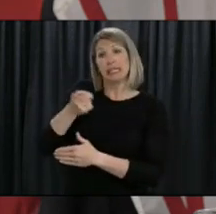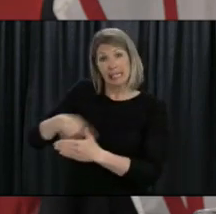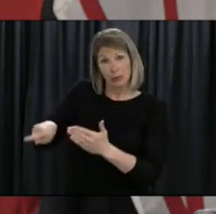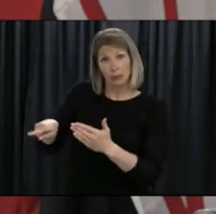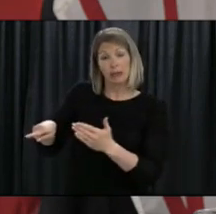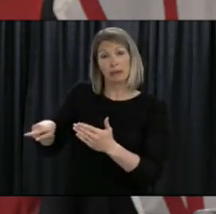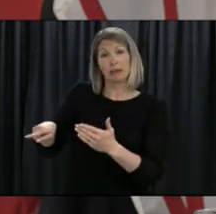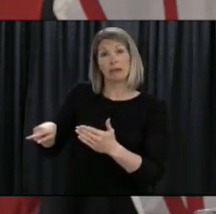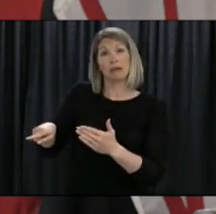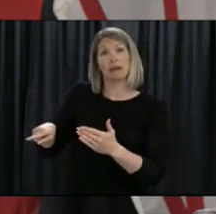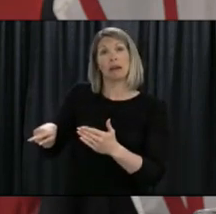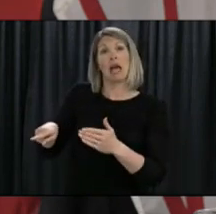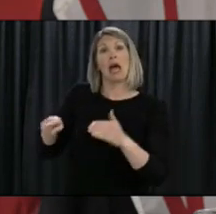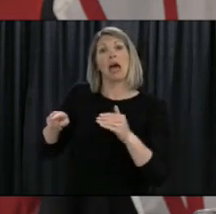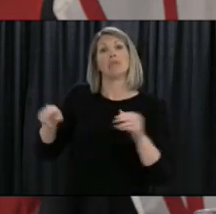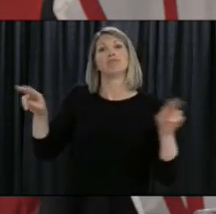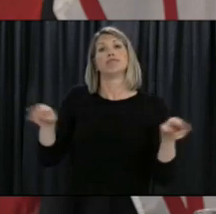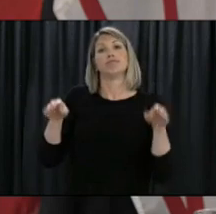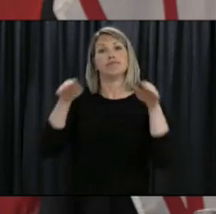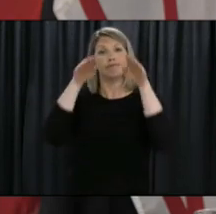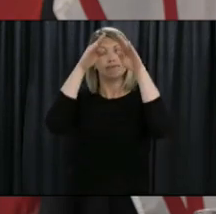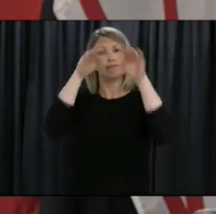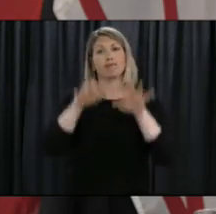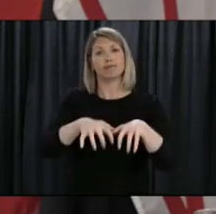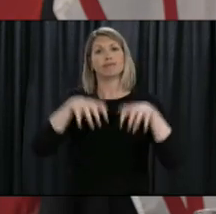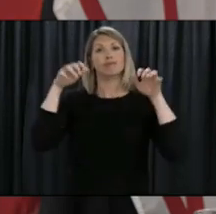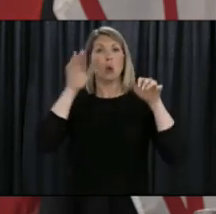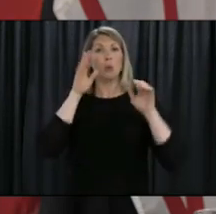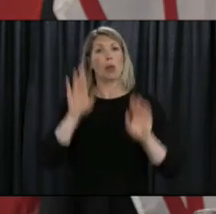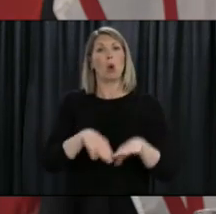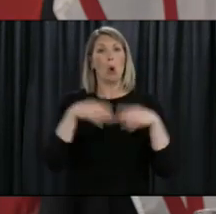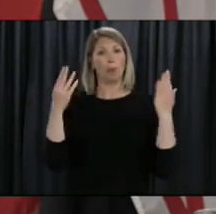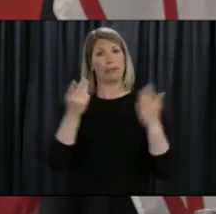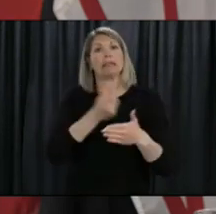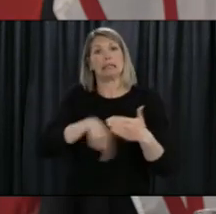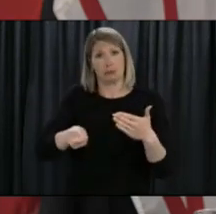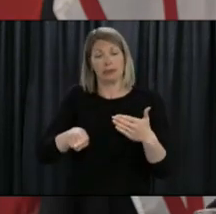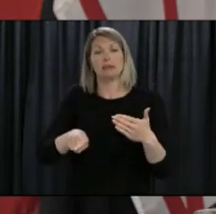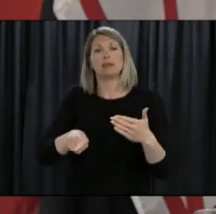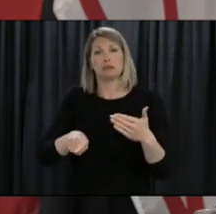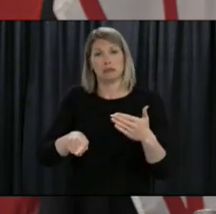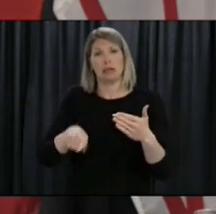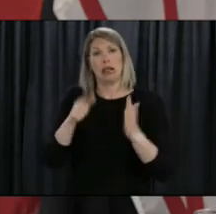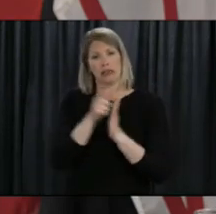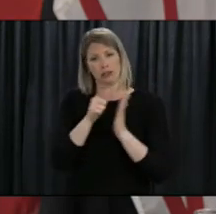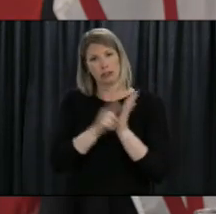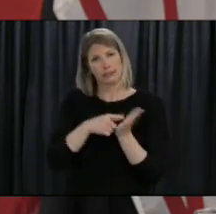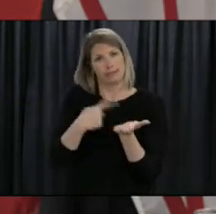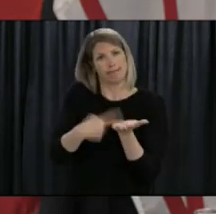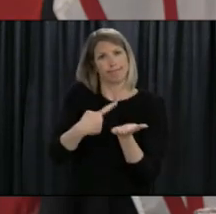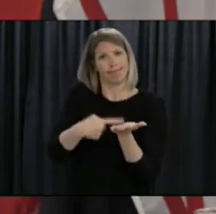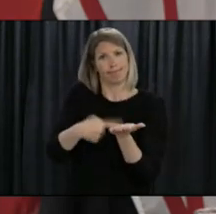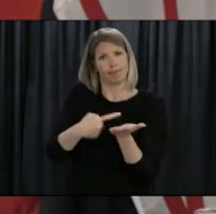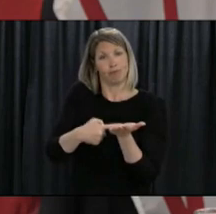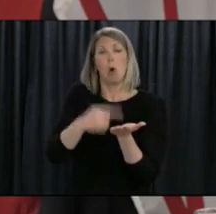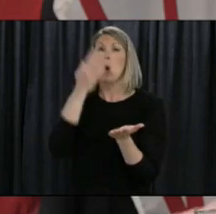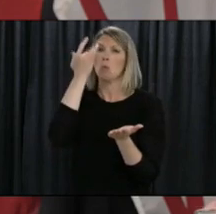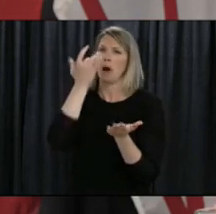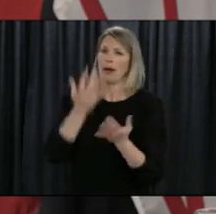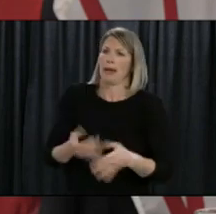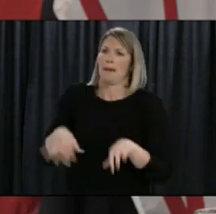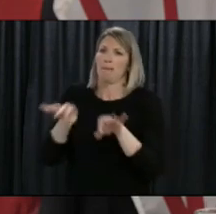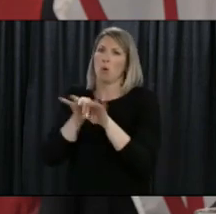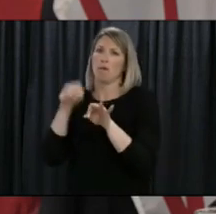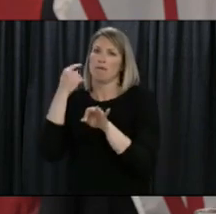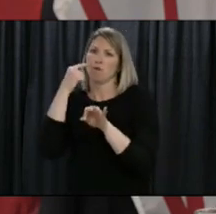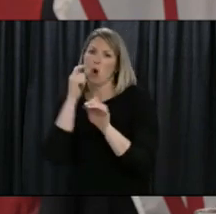in the House of Assembly to move to important legislation to even further support you during this time and into the